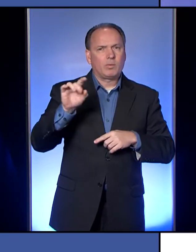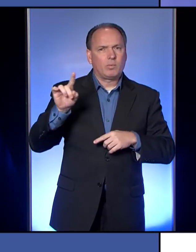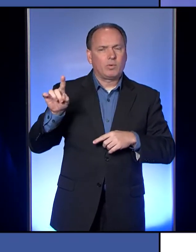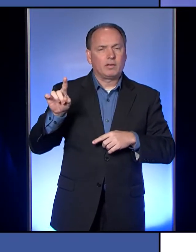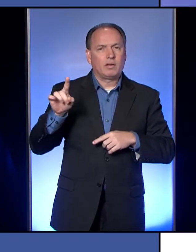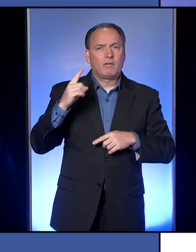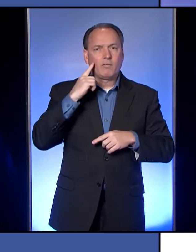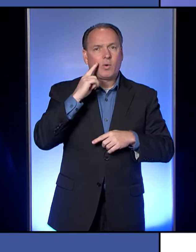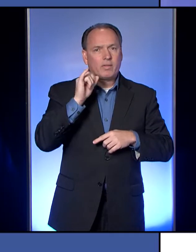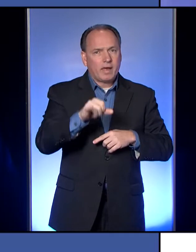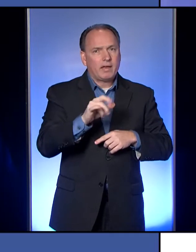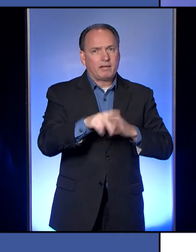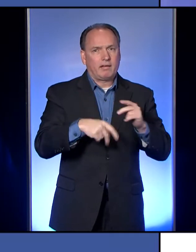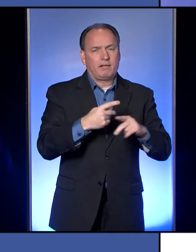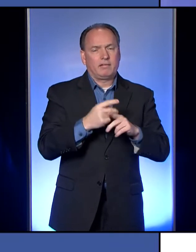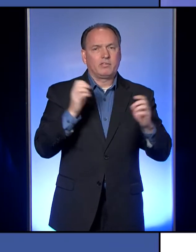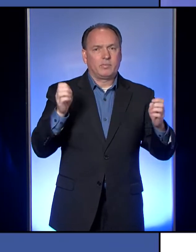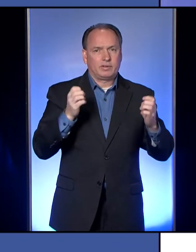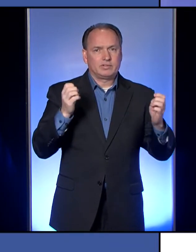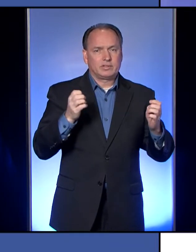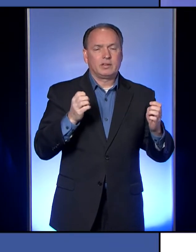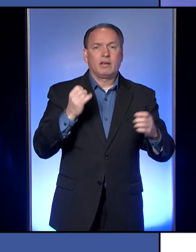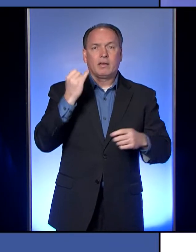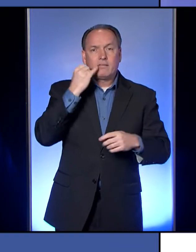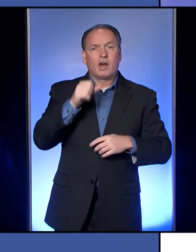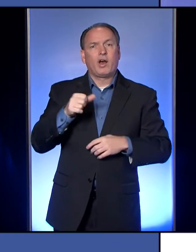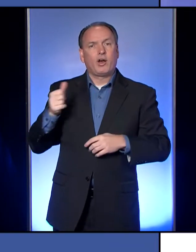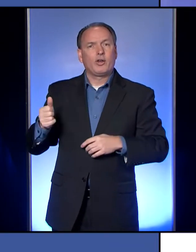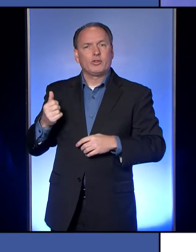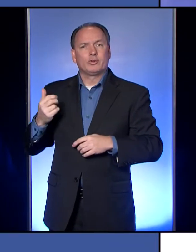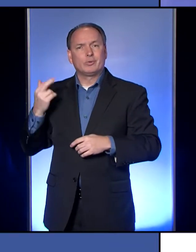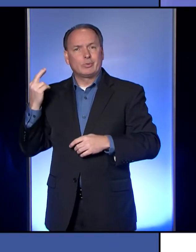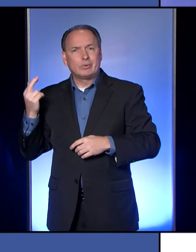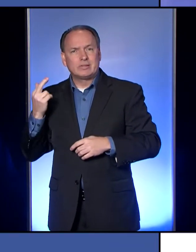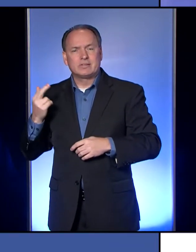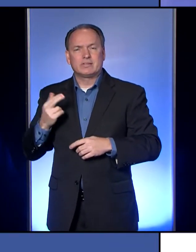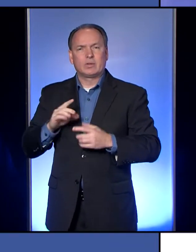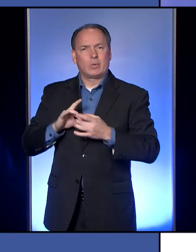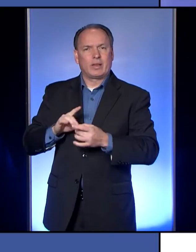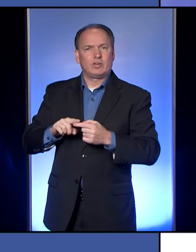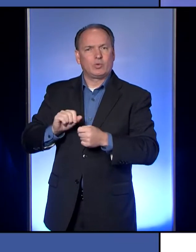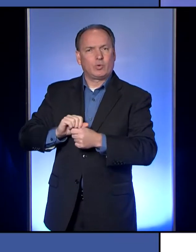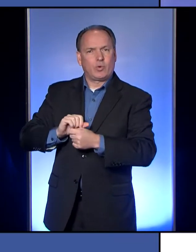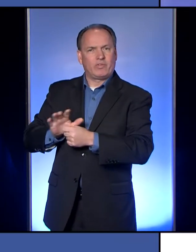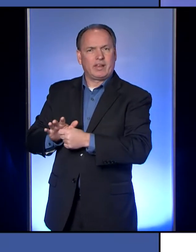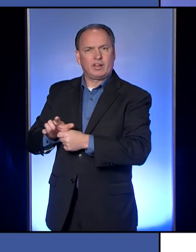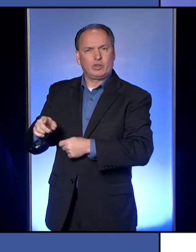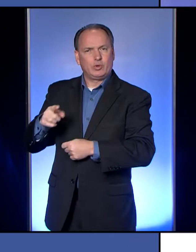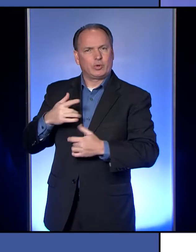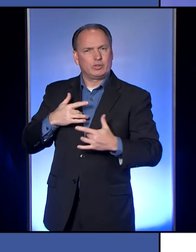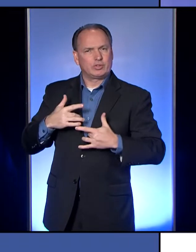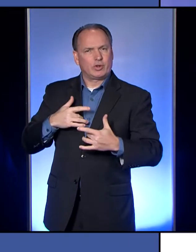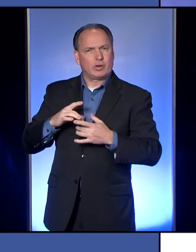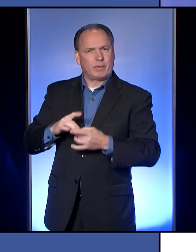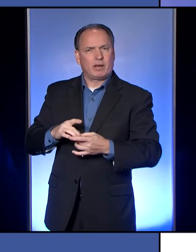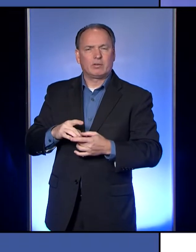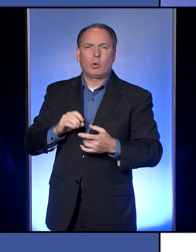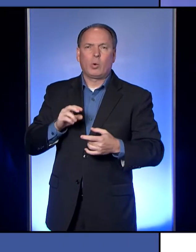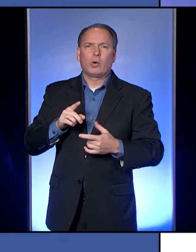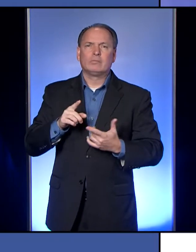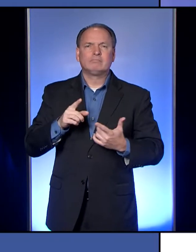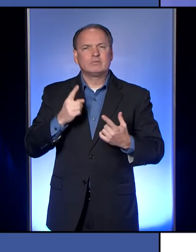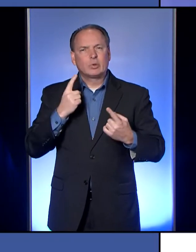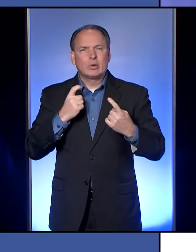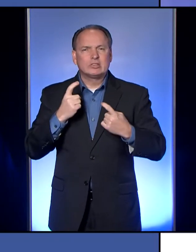911 for those types of emergencies. If there's other things related to COVID-19 that you're concerned about or you have questions